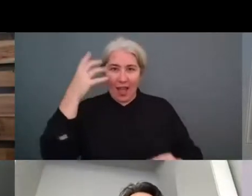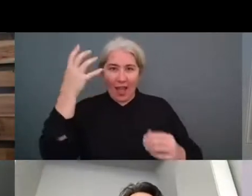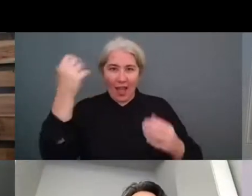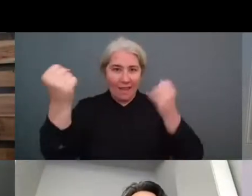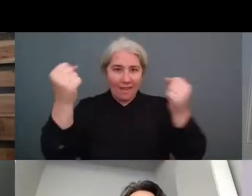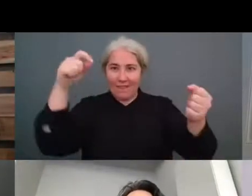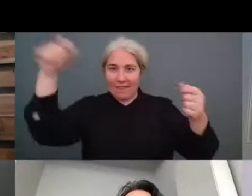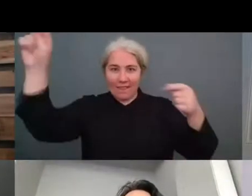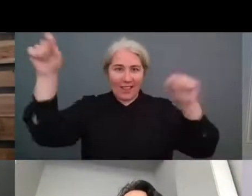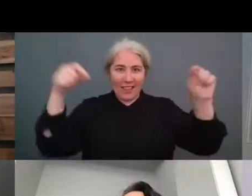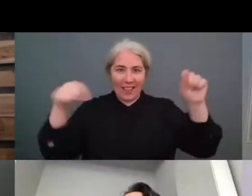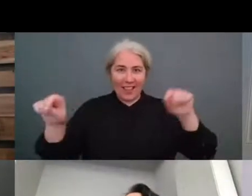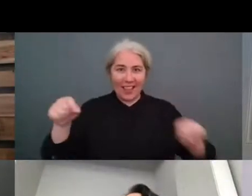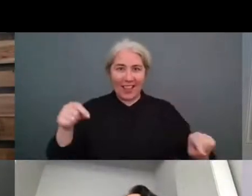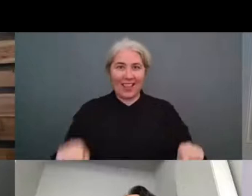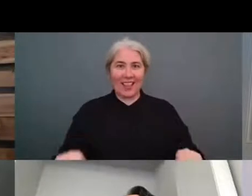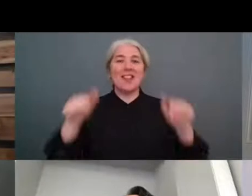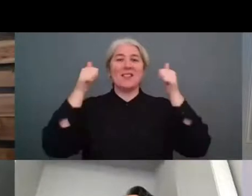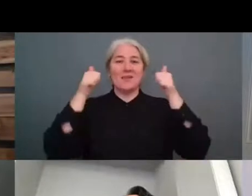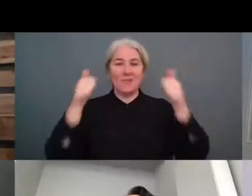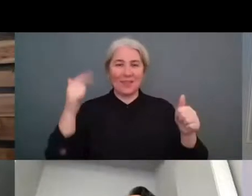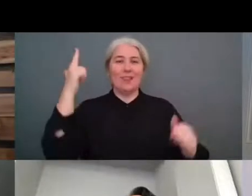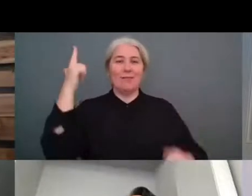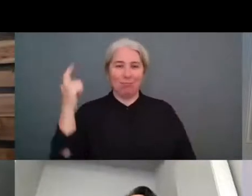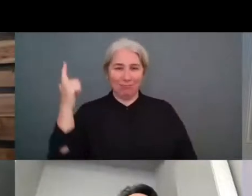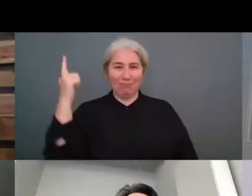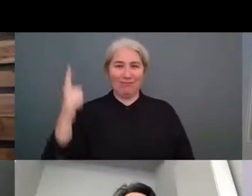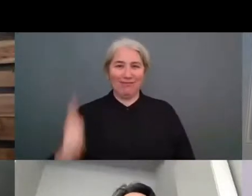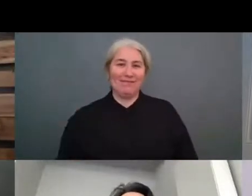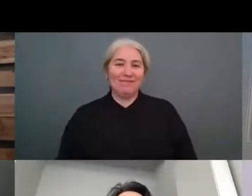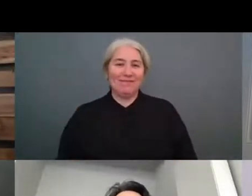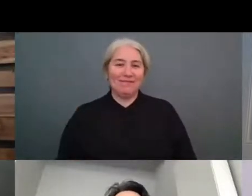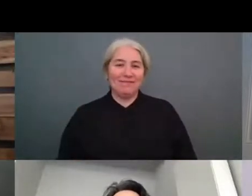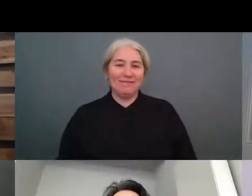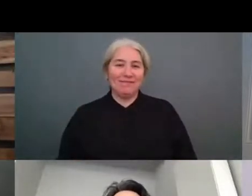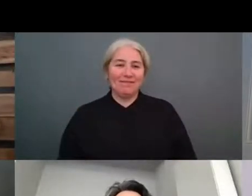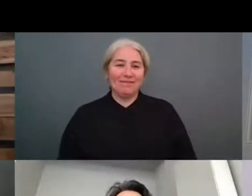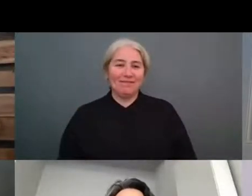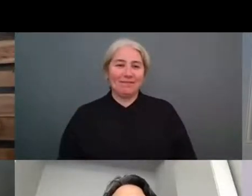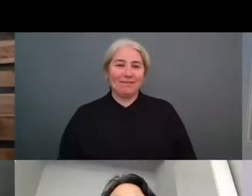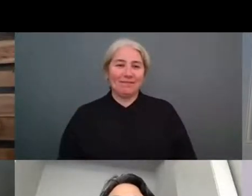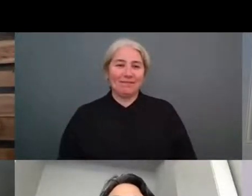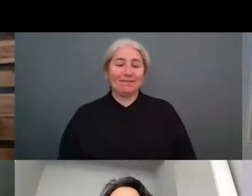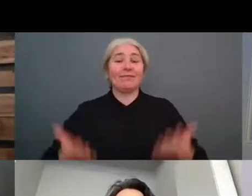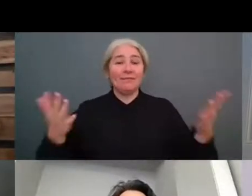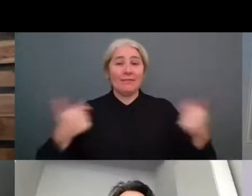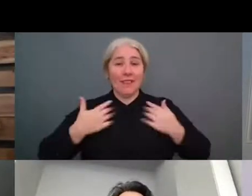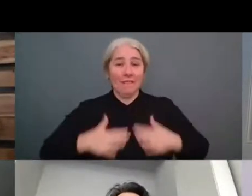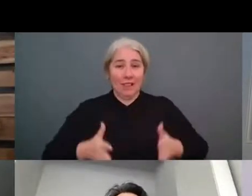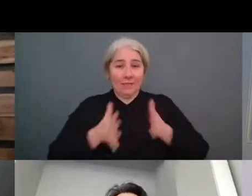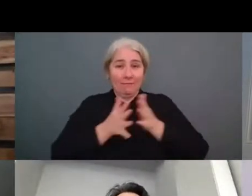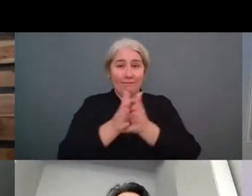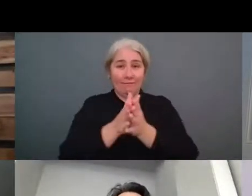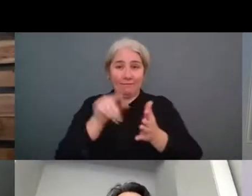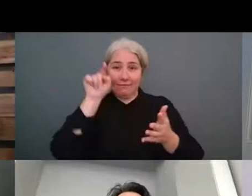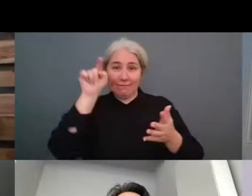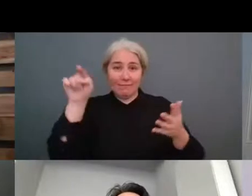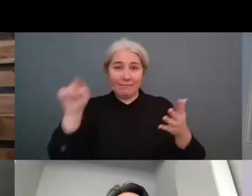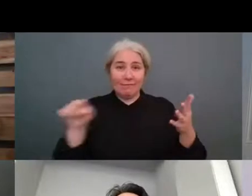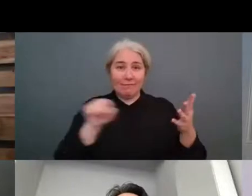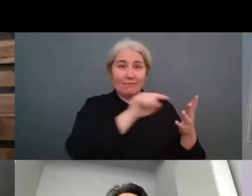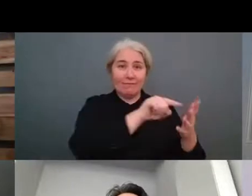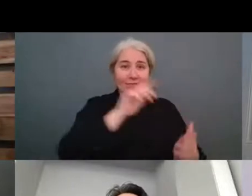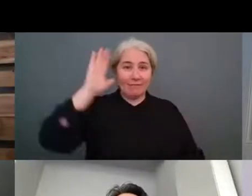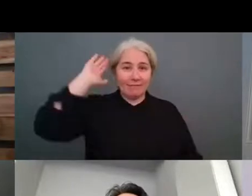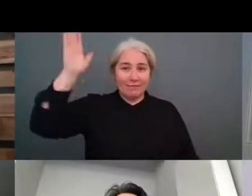just to let me introduce you to our speakers um julia